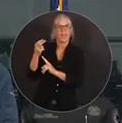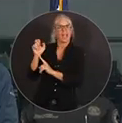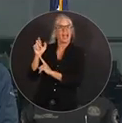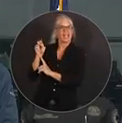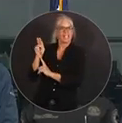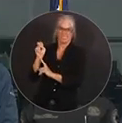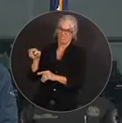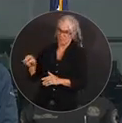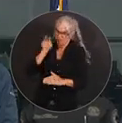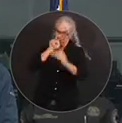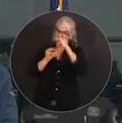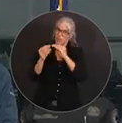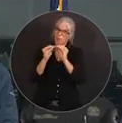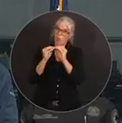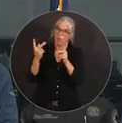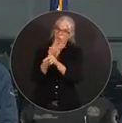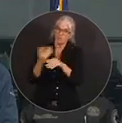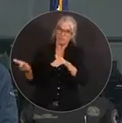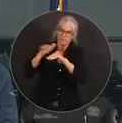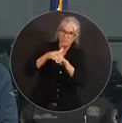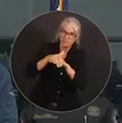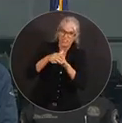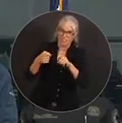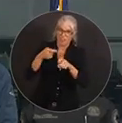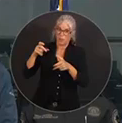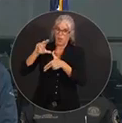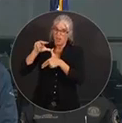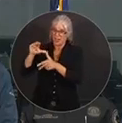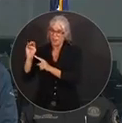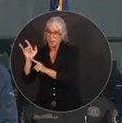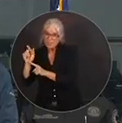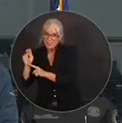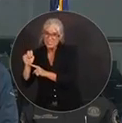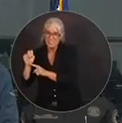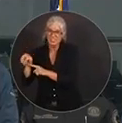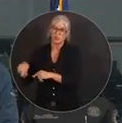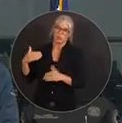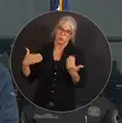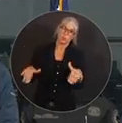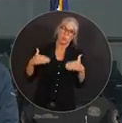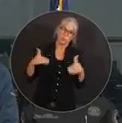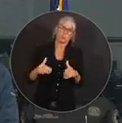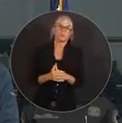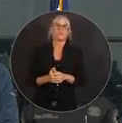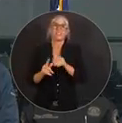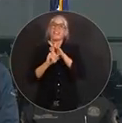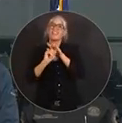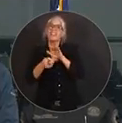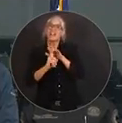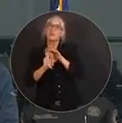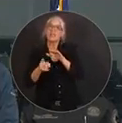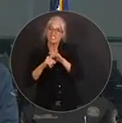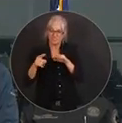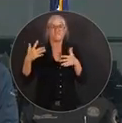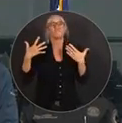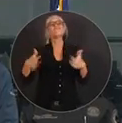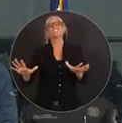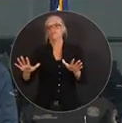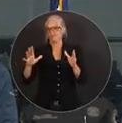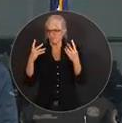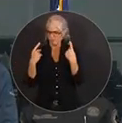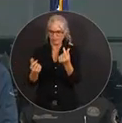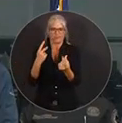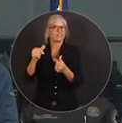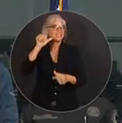more storm surge from Hurricane Milton. Evacuations were, in effect, starting yesterday,